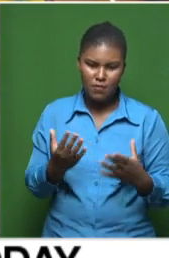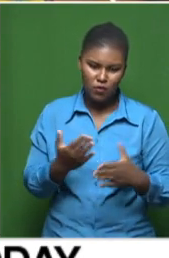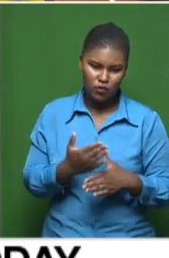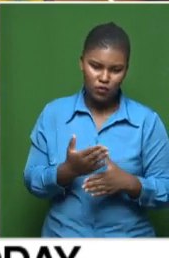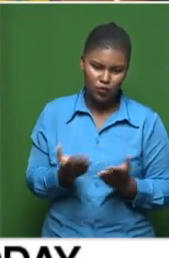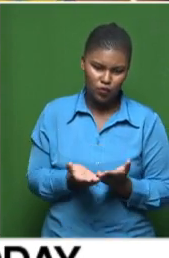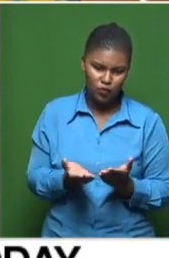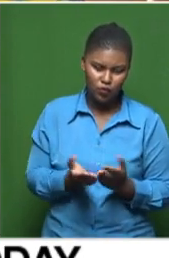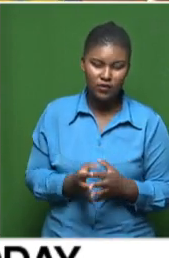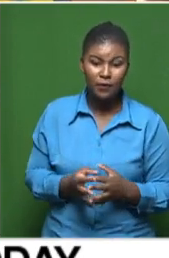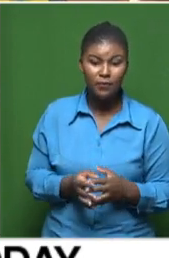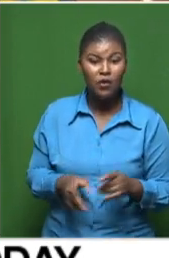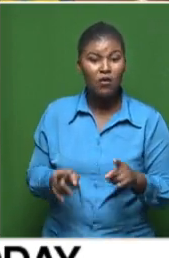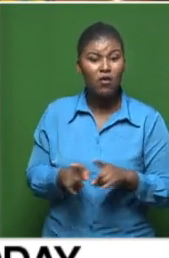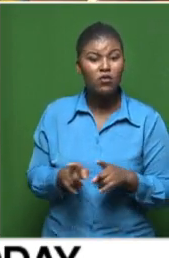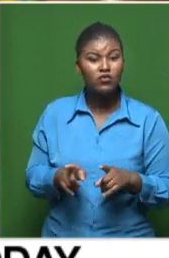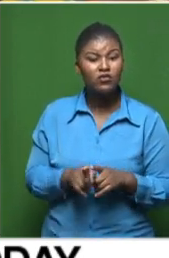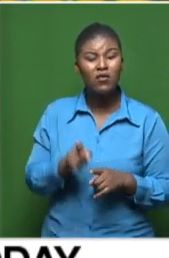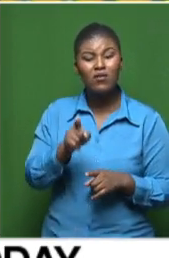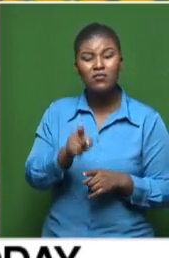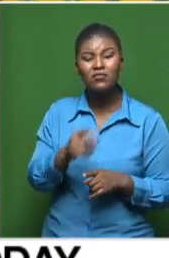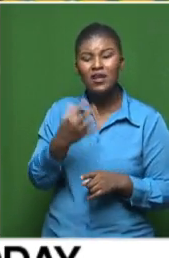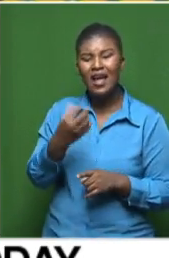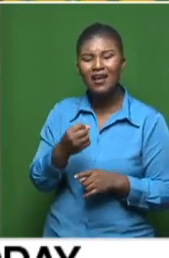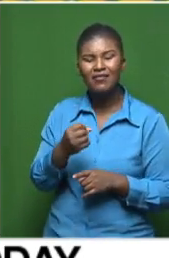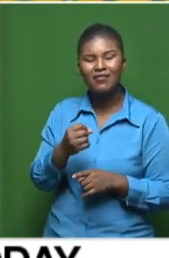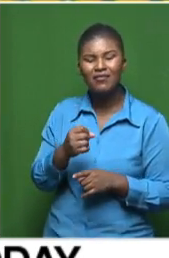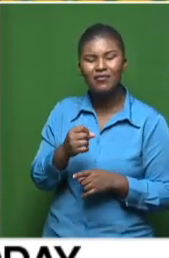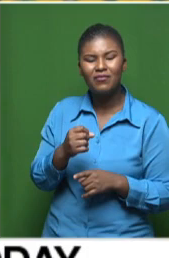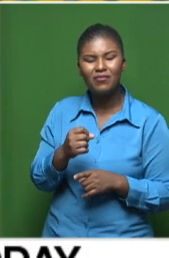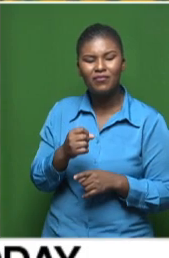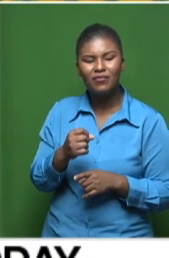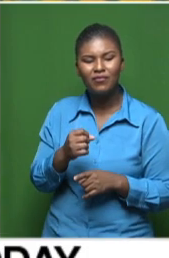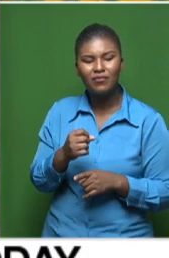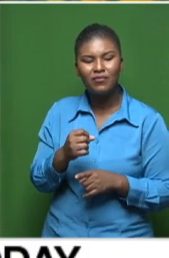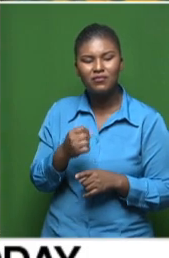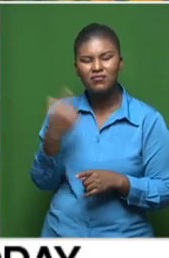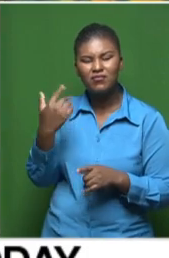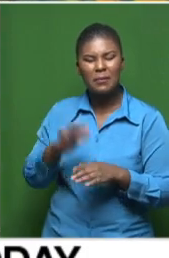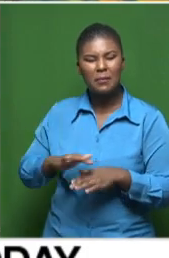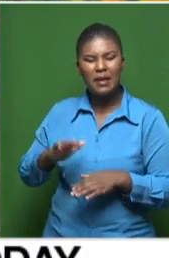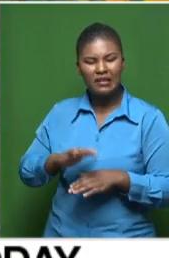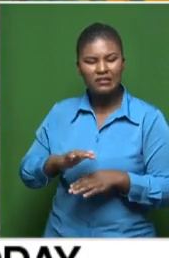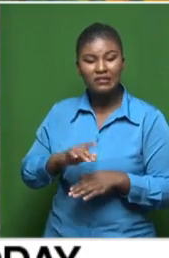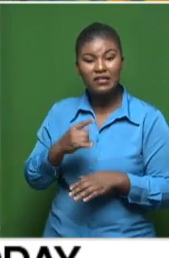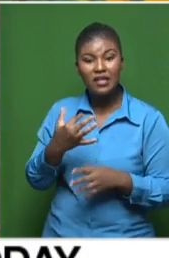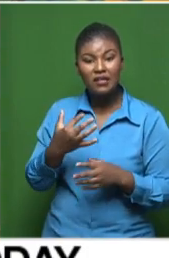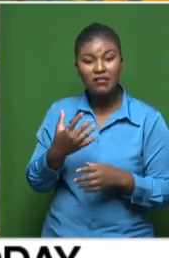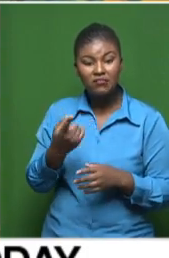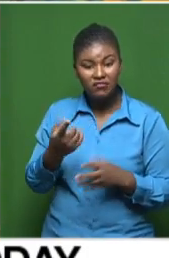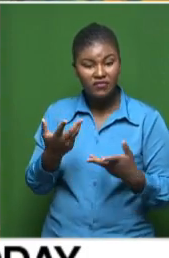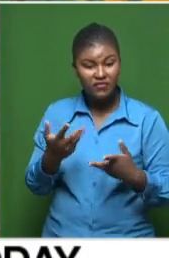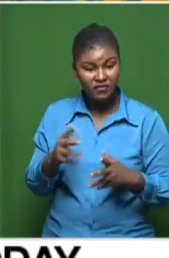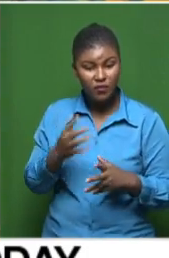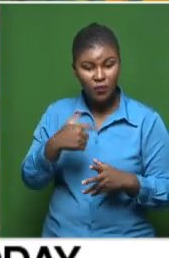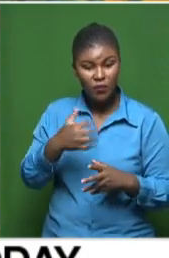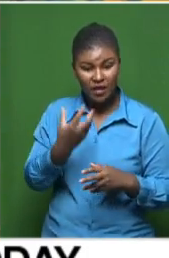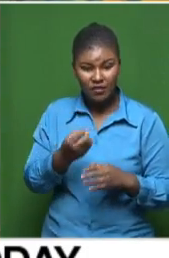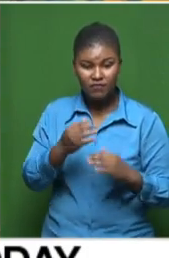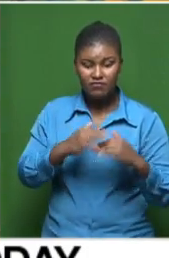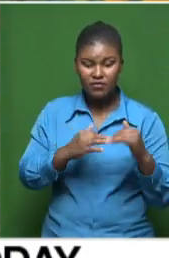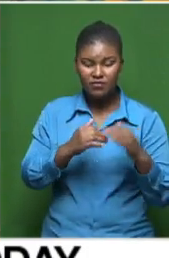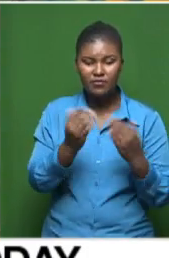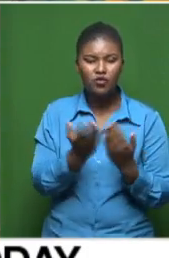in your township areas, where there's also in-migration of people from different parts of the provinces, we are building